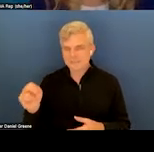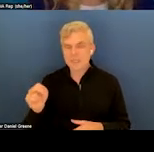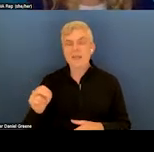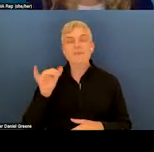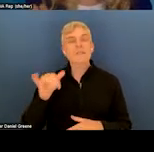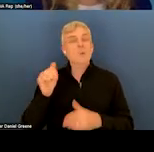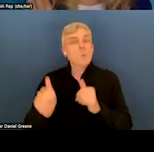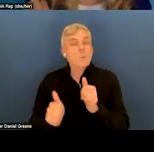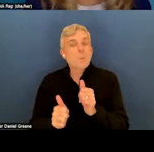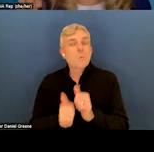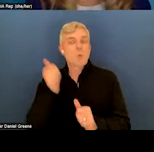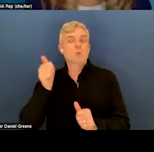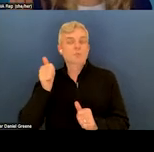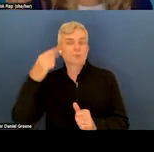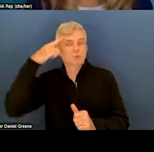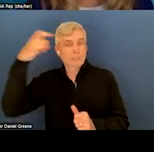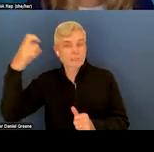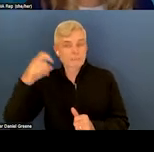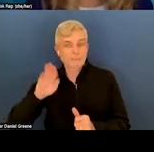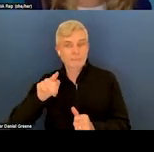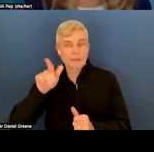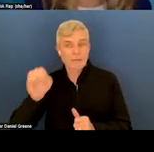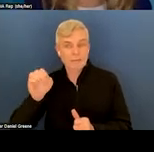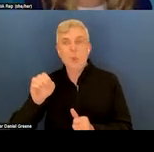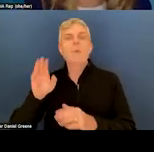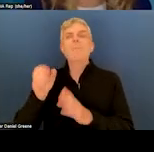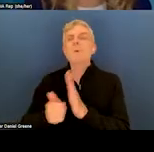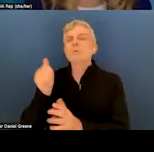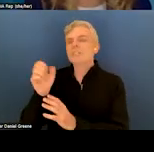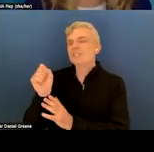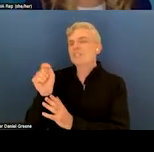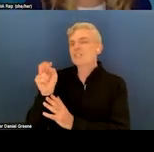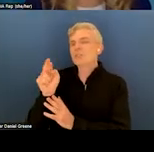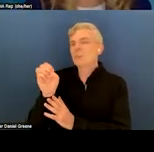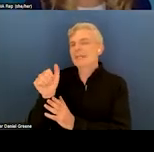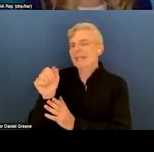song with over 700 million plays on Spotify.